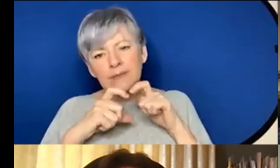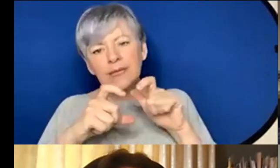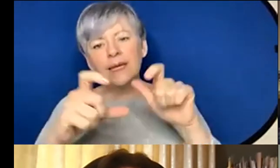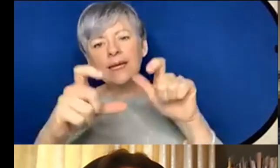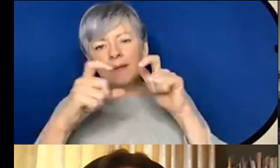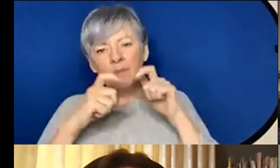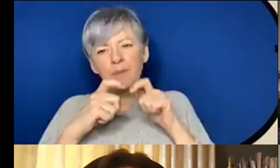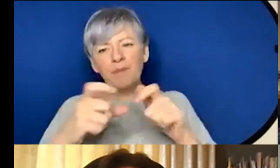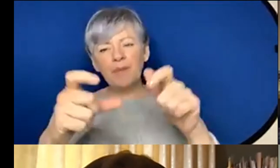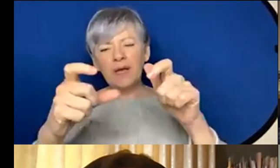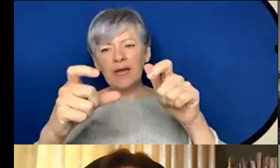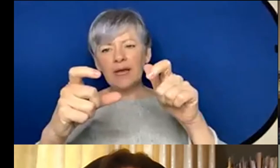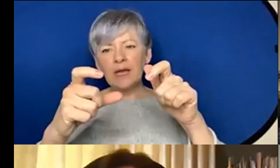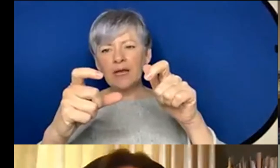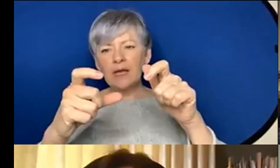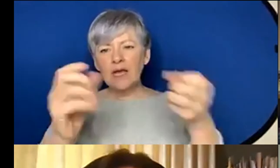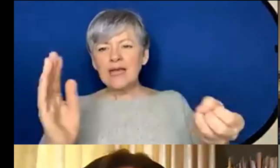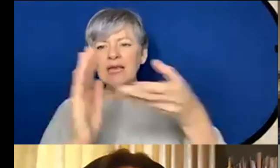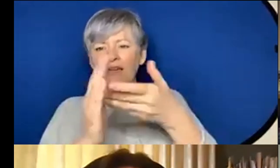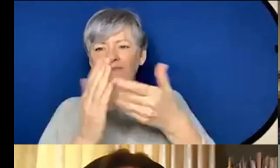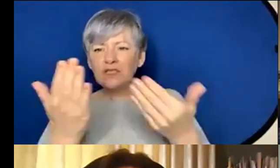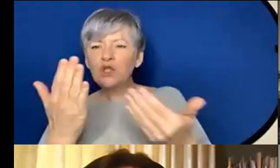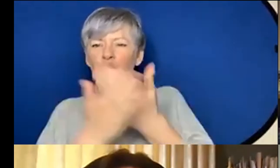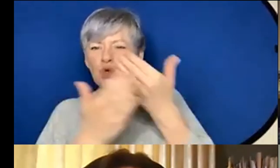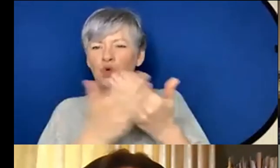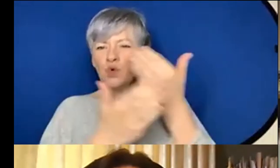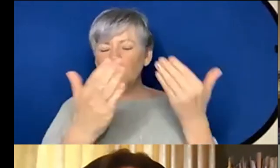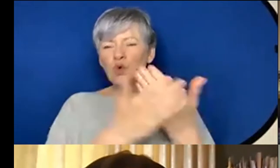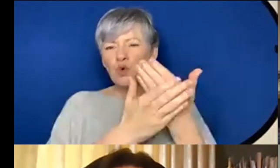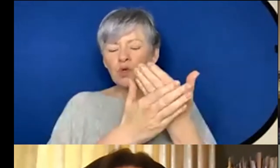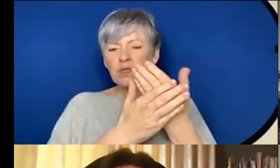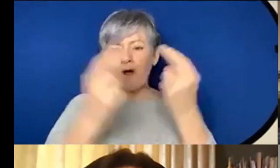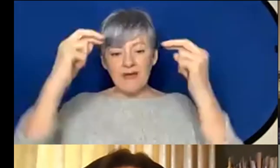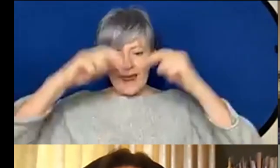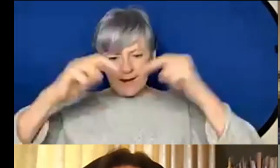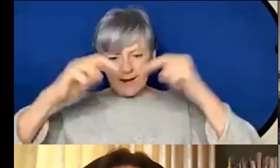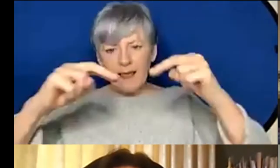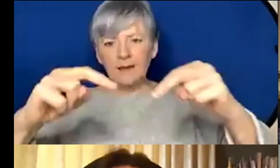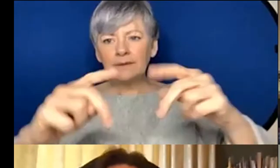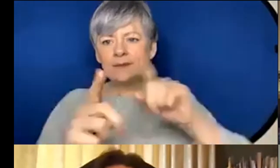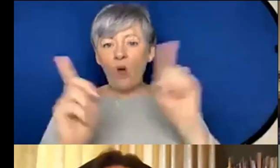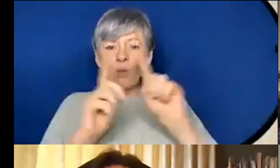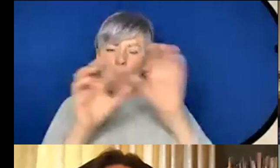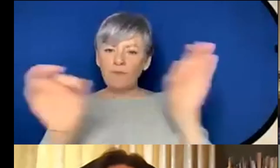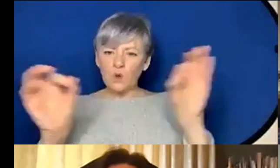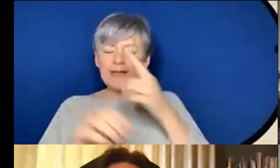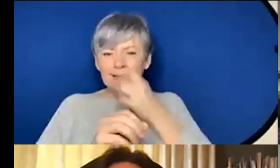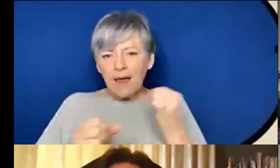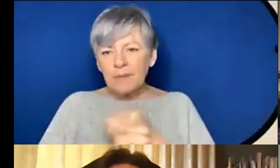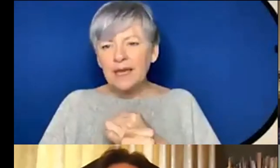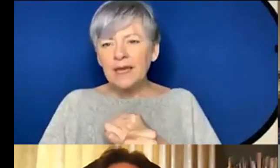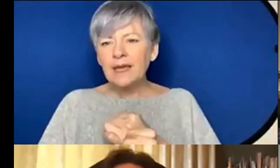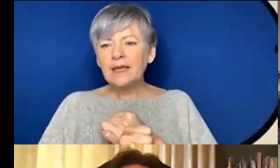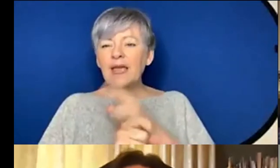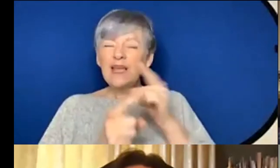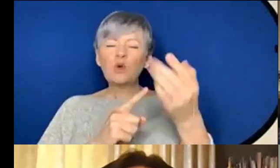new things pretty much gives new it gives yeah basically gives new sort of insights into what music can be I mean basically it's like helping go back to question three again